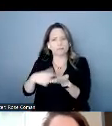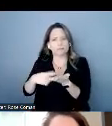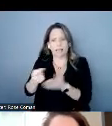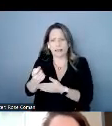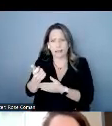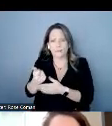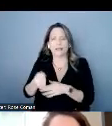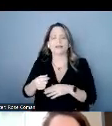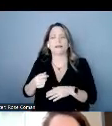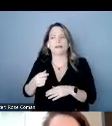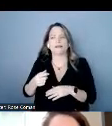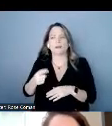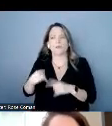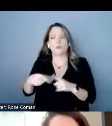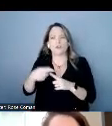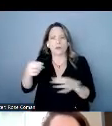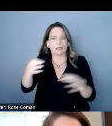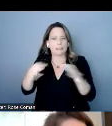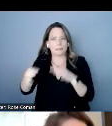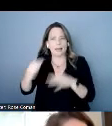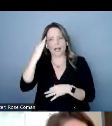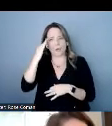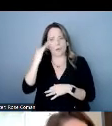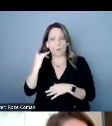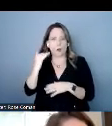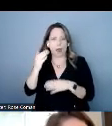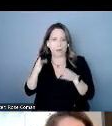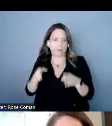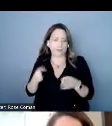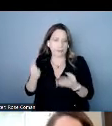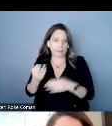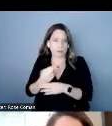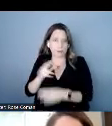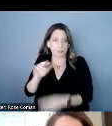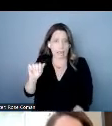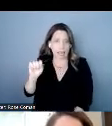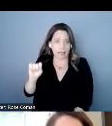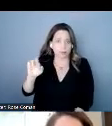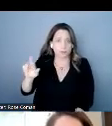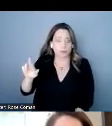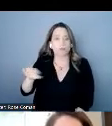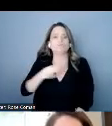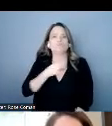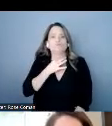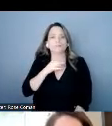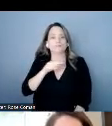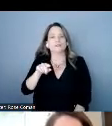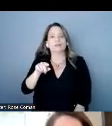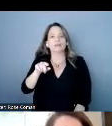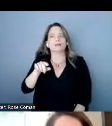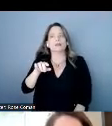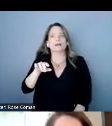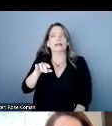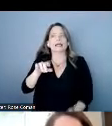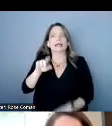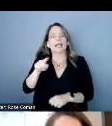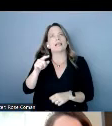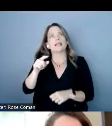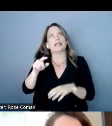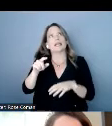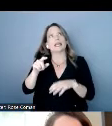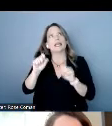when explaining why somebody might use asr but can you reiterate the purpose of having a